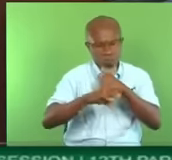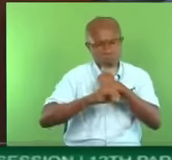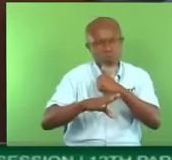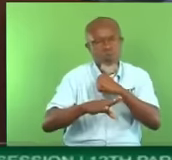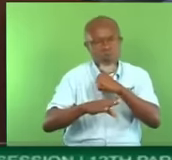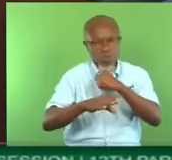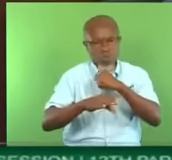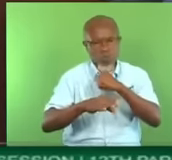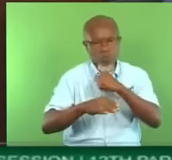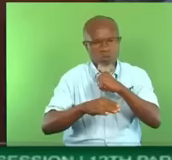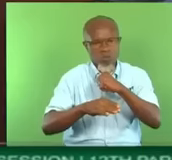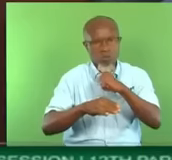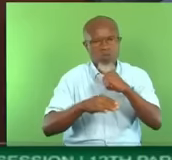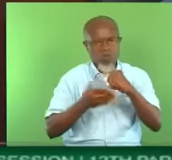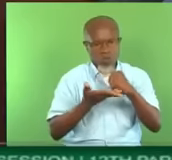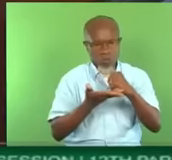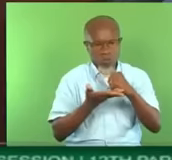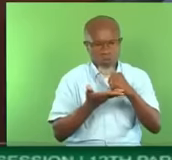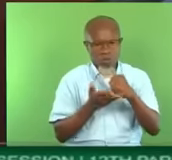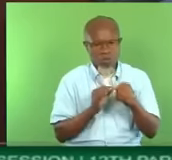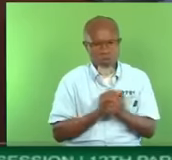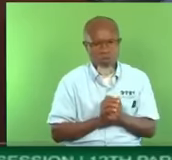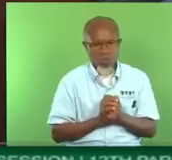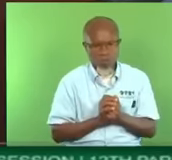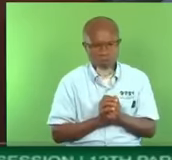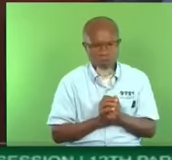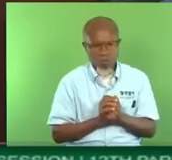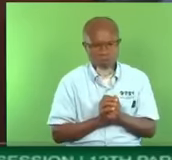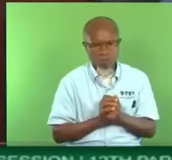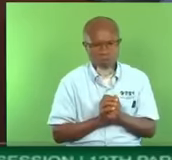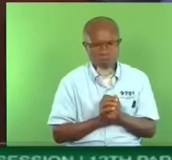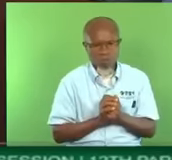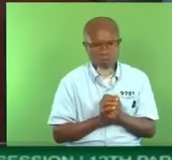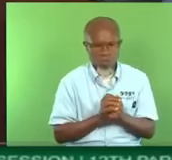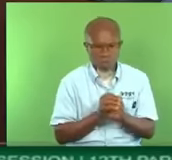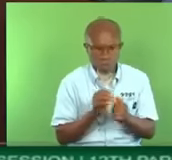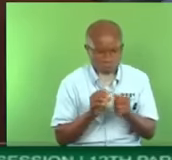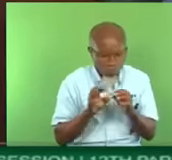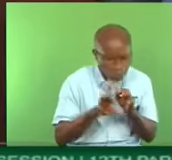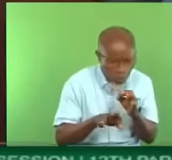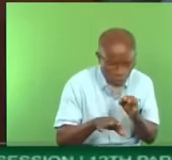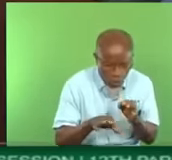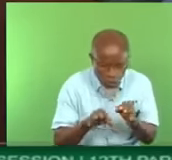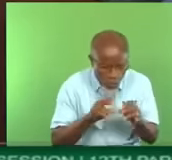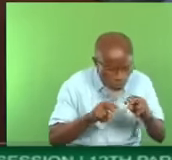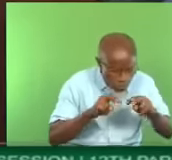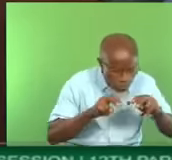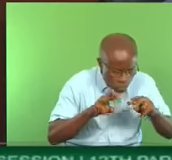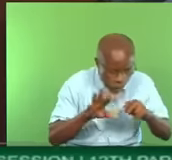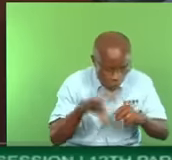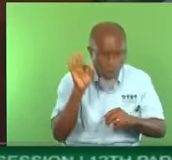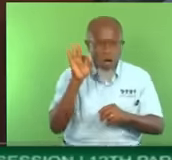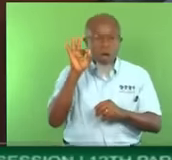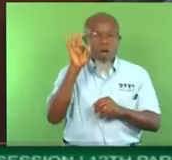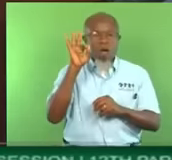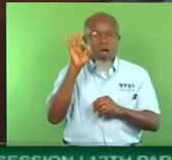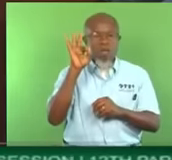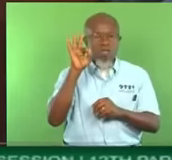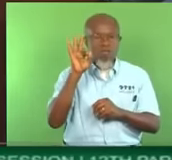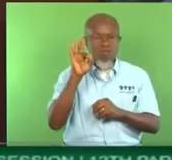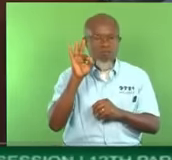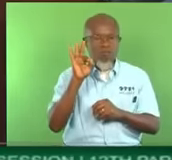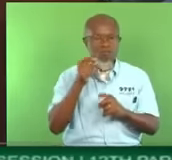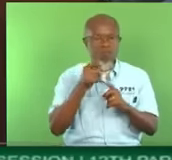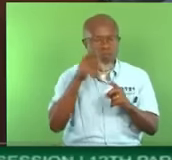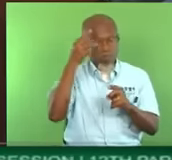smoked out by the member for Barataria Samo. Nothing missed that eye of this. And it says remedial works to